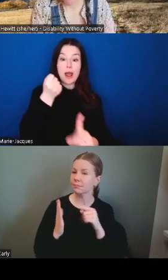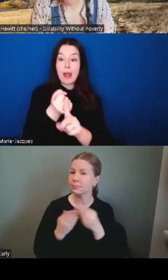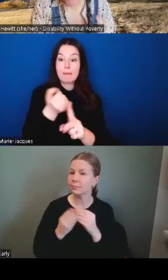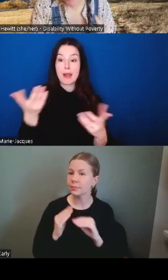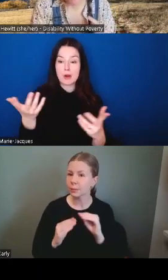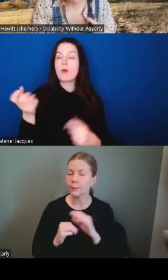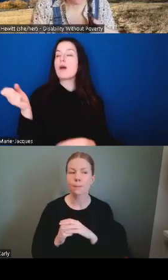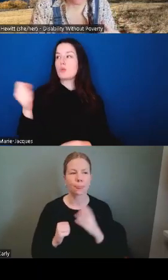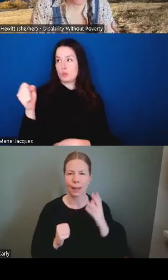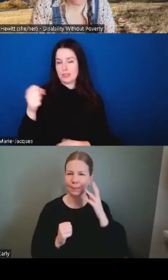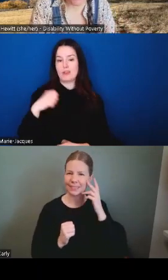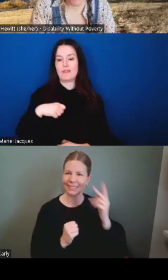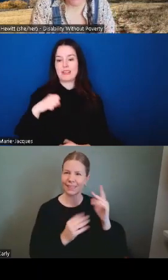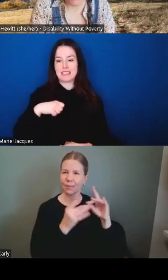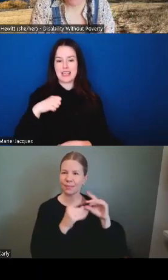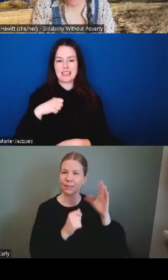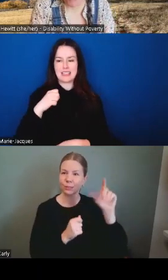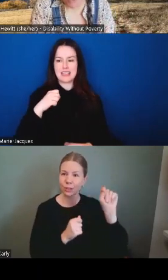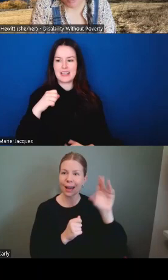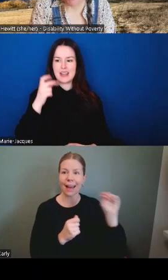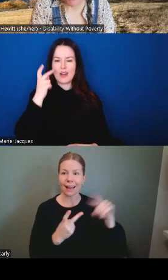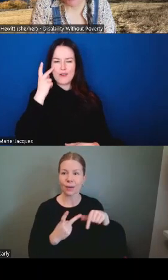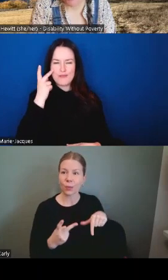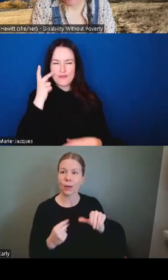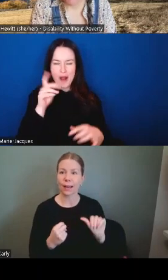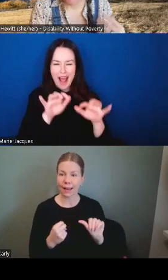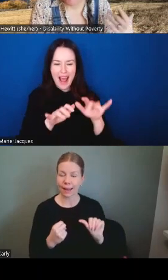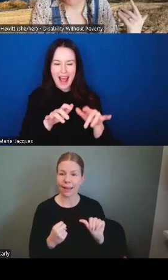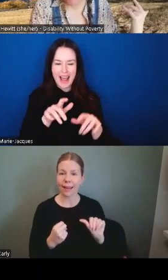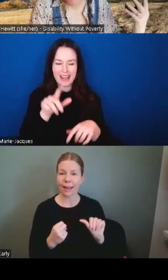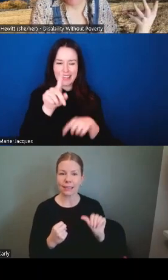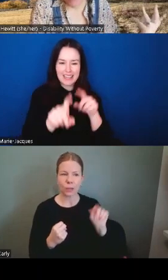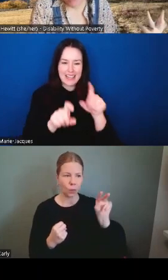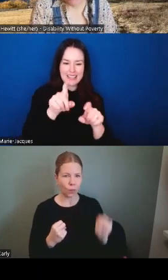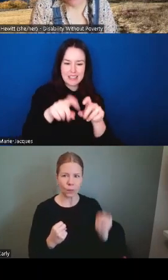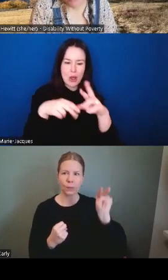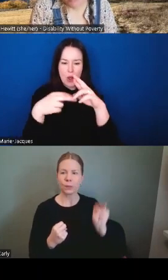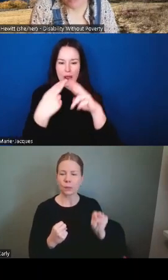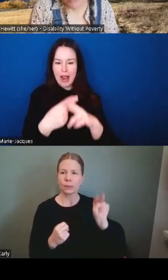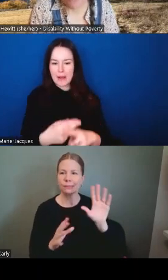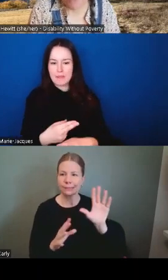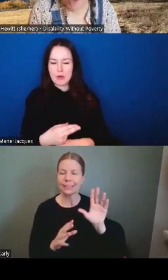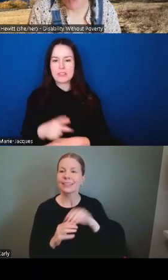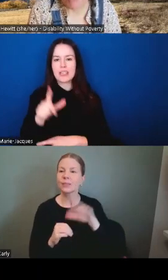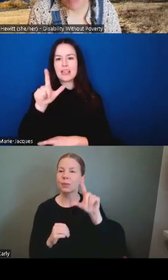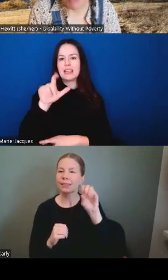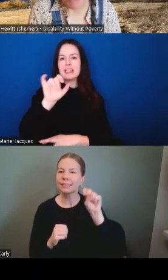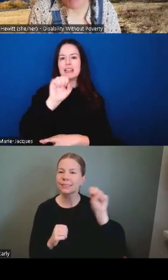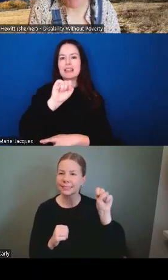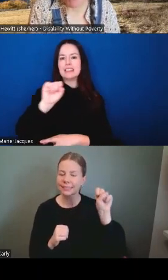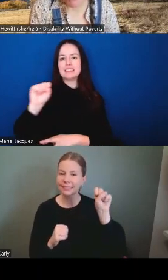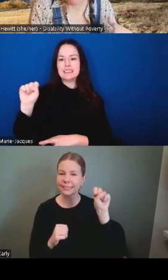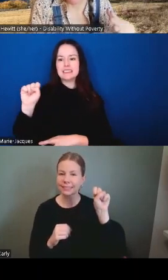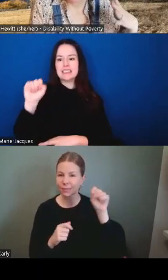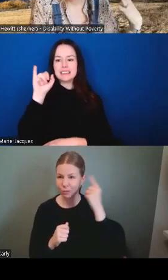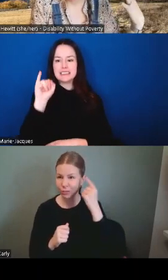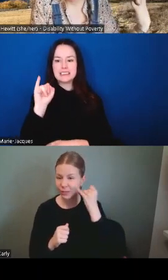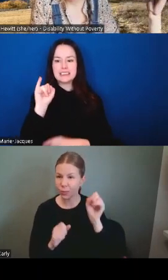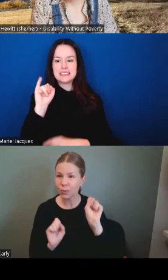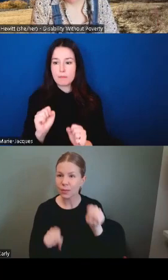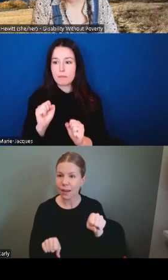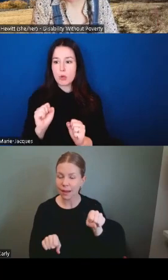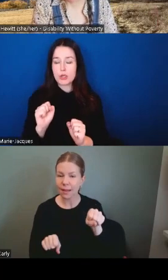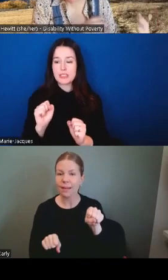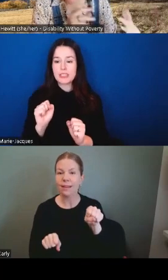the chat and the q a and i'm just going to say less if you can capture the people who are asking if it's possible i don't know if it is